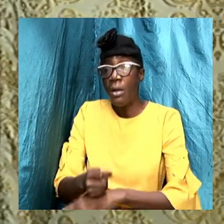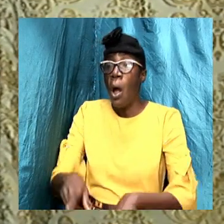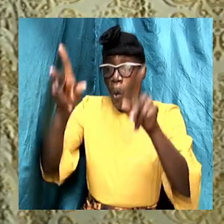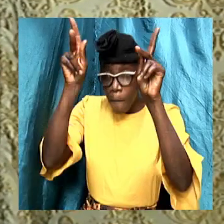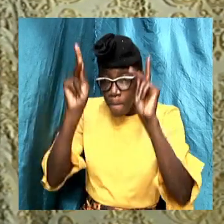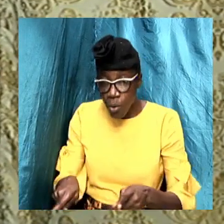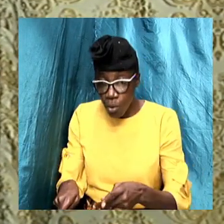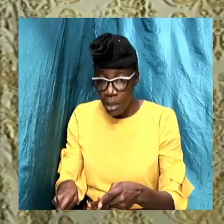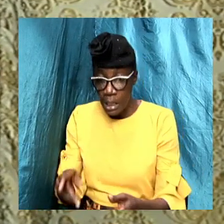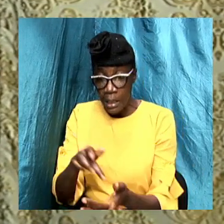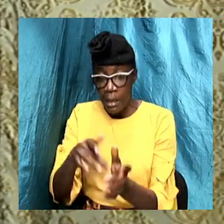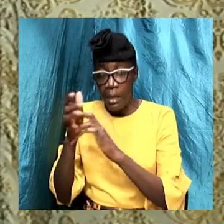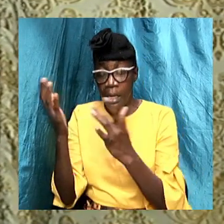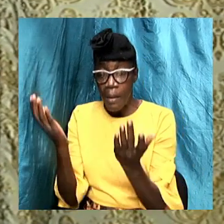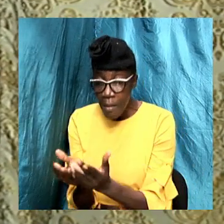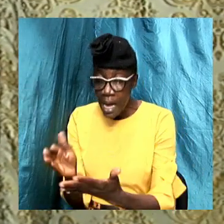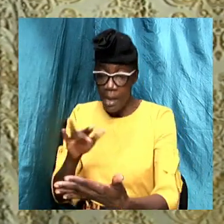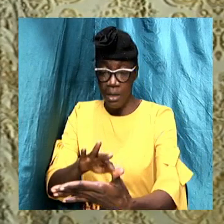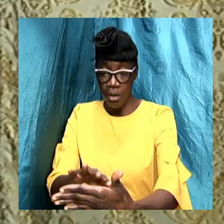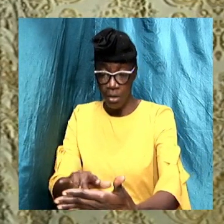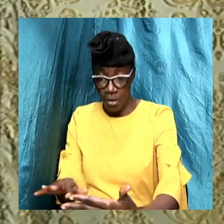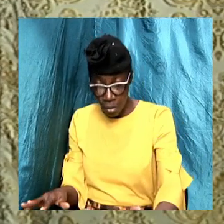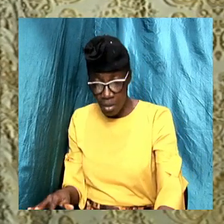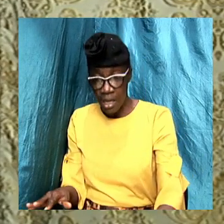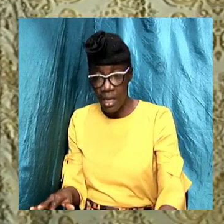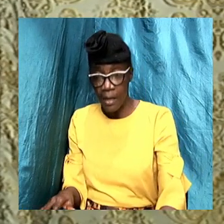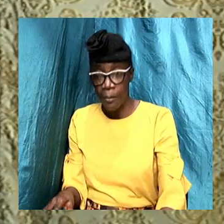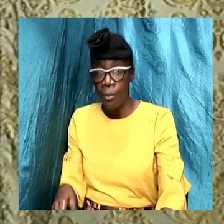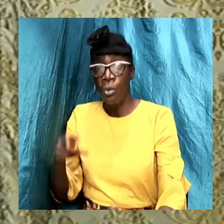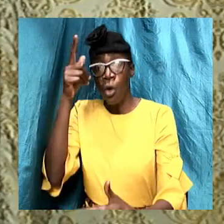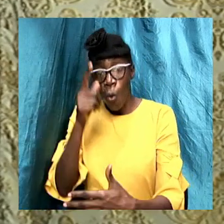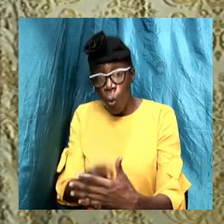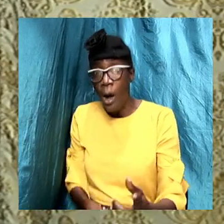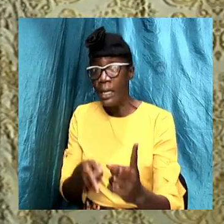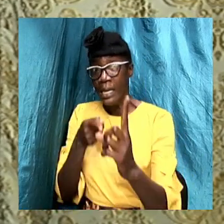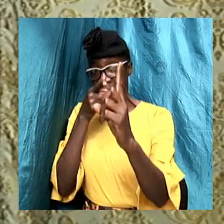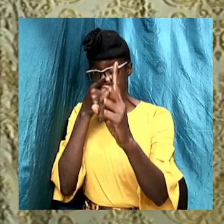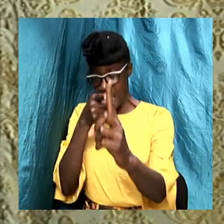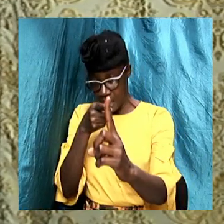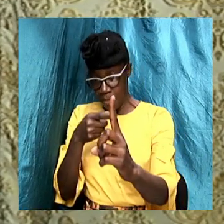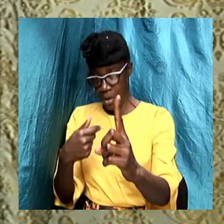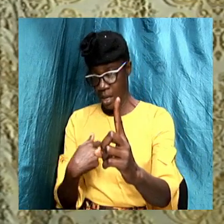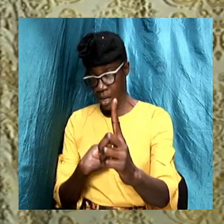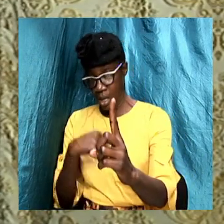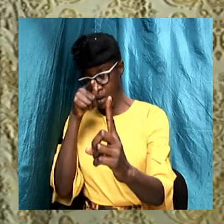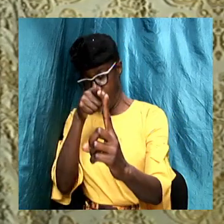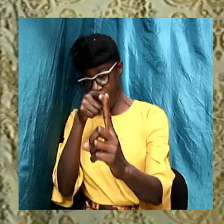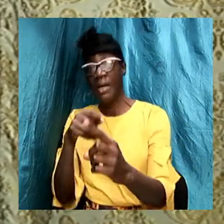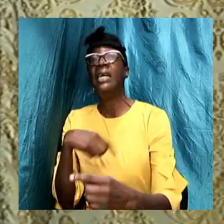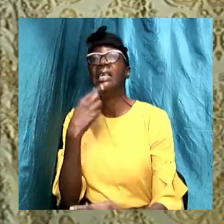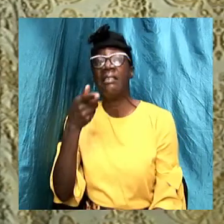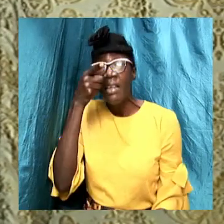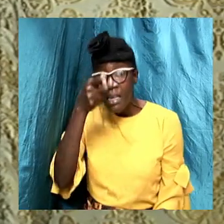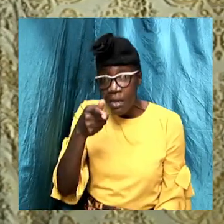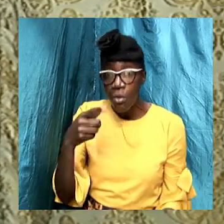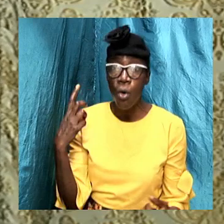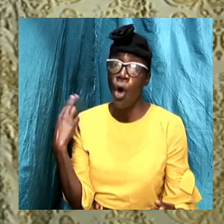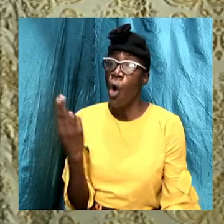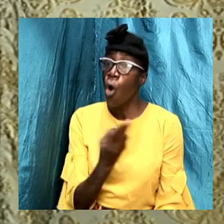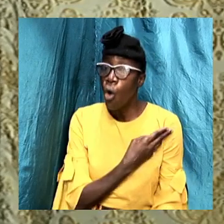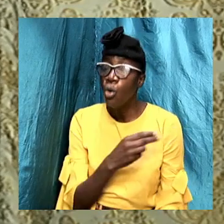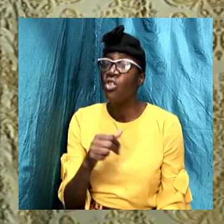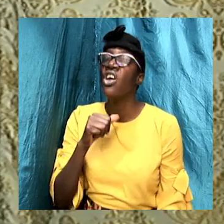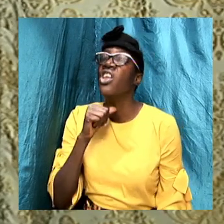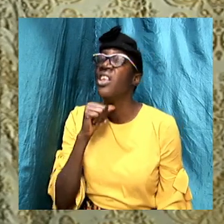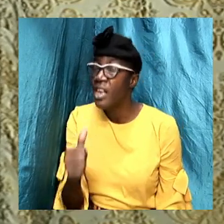so that we can get the understanding that what I am saying to us, it is not base